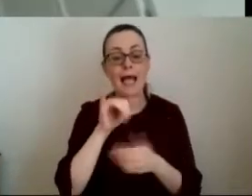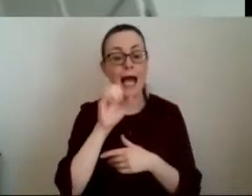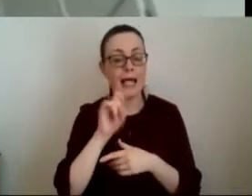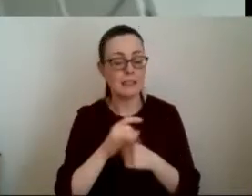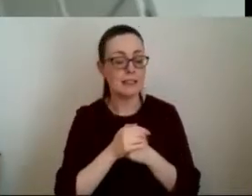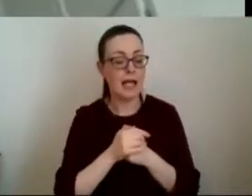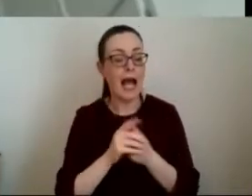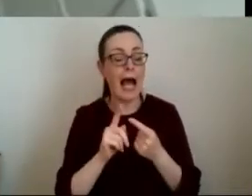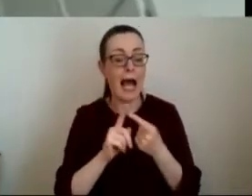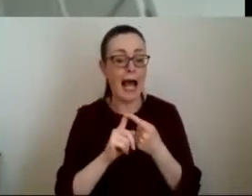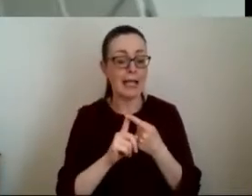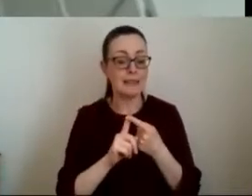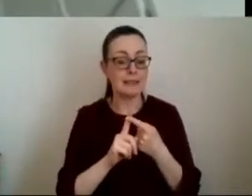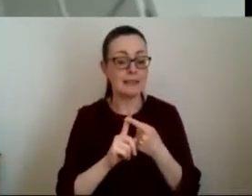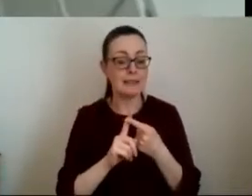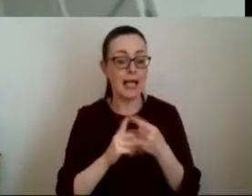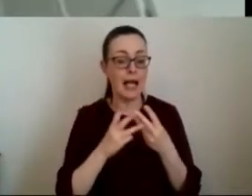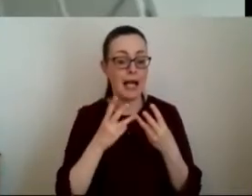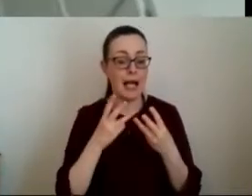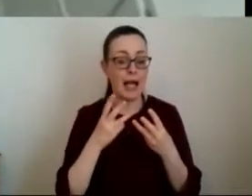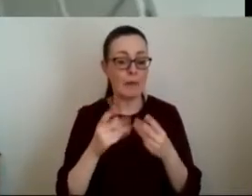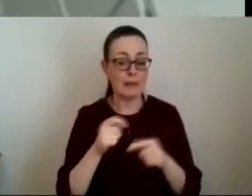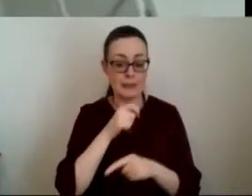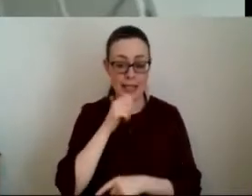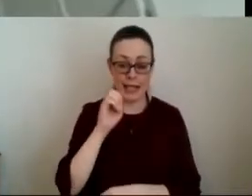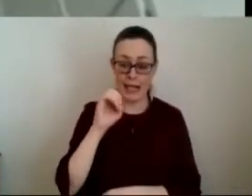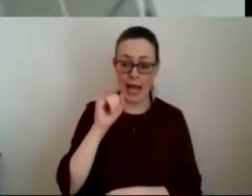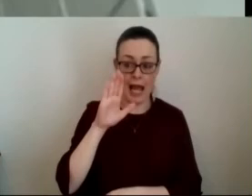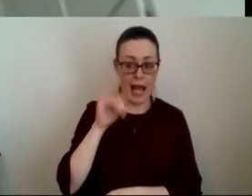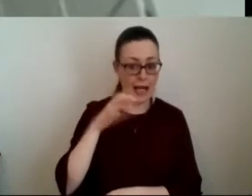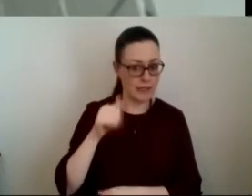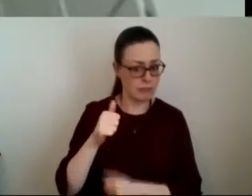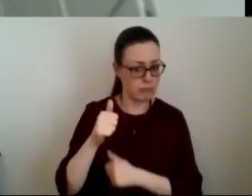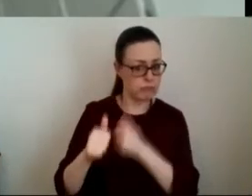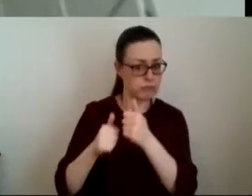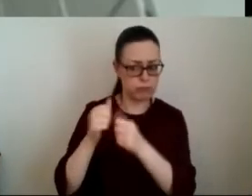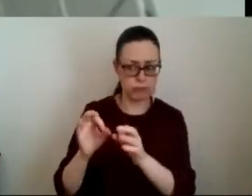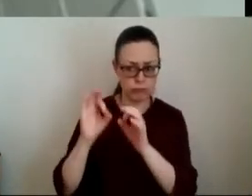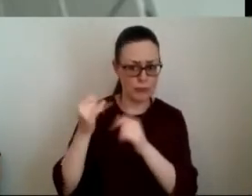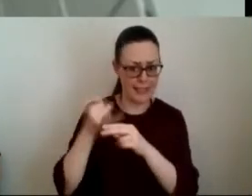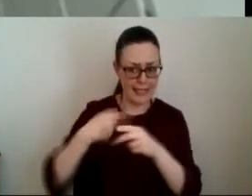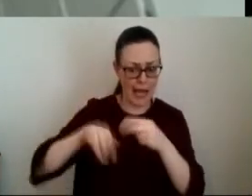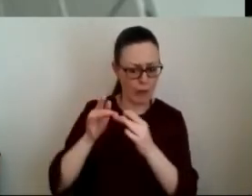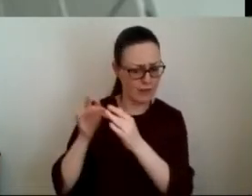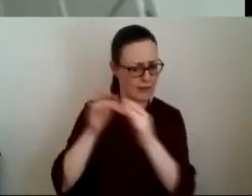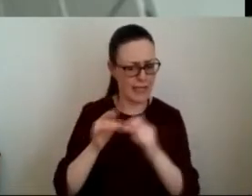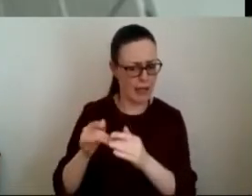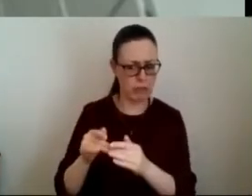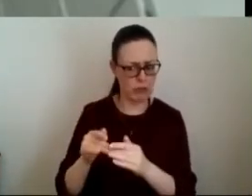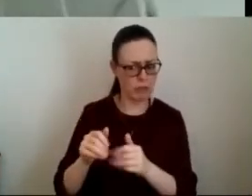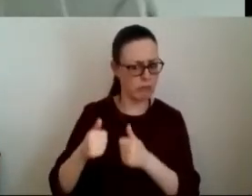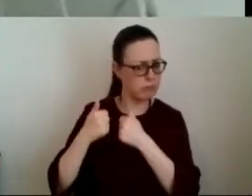recognize eilish um you know as a major mover in the whole of our network um and to say that